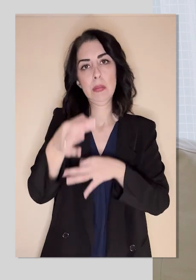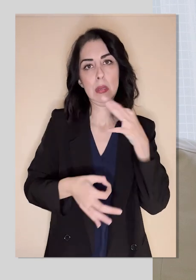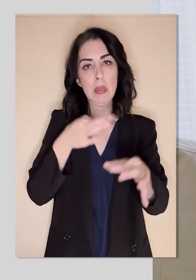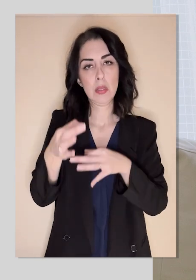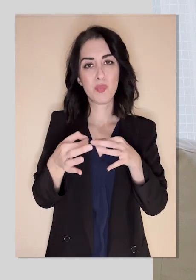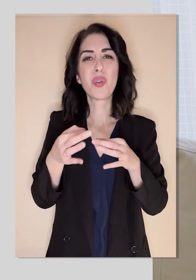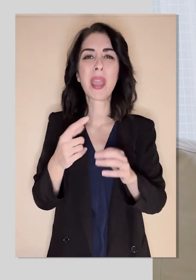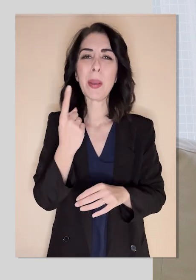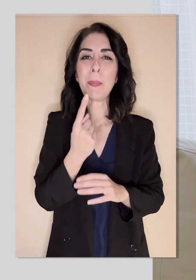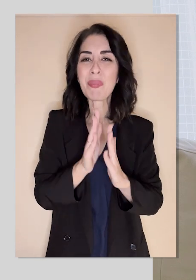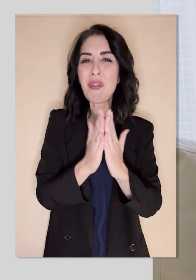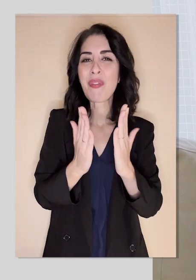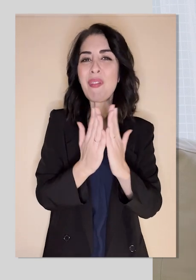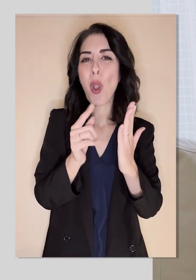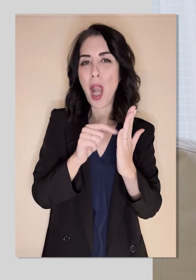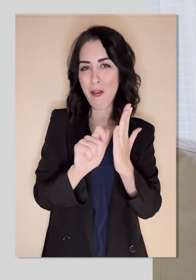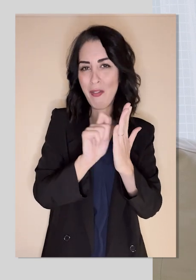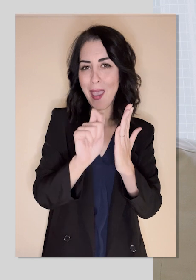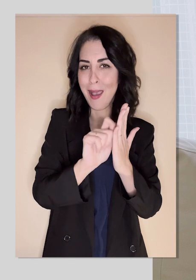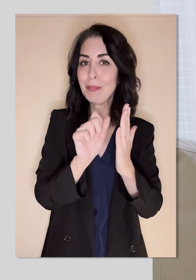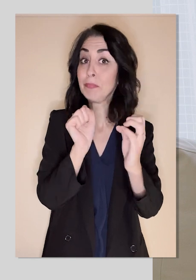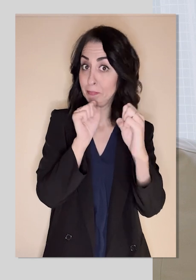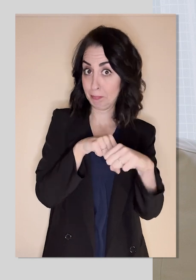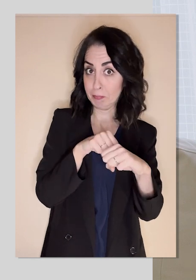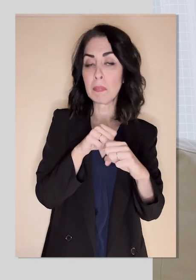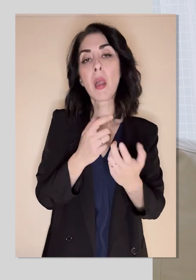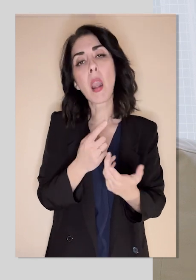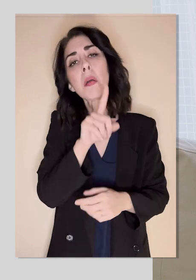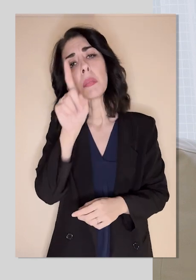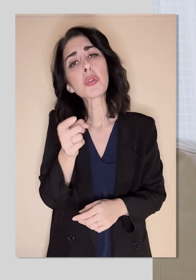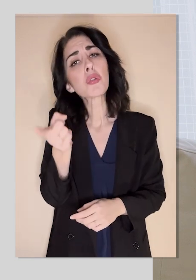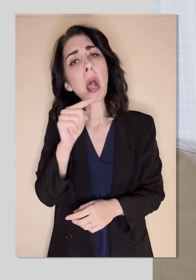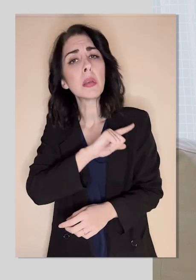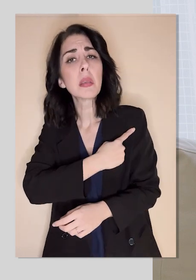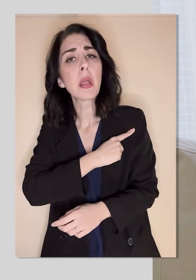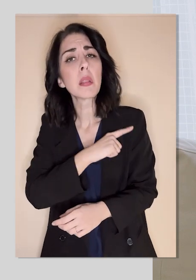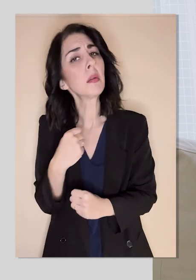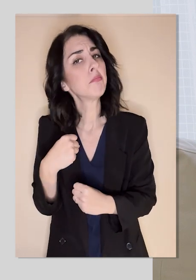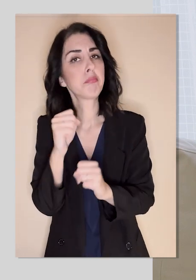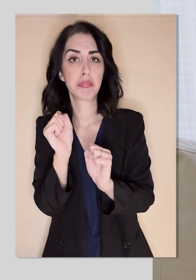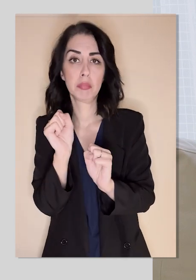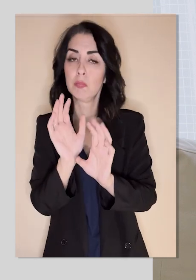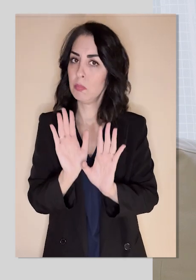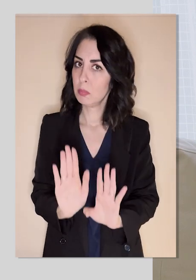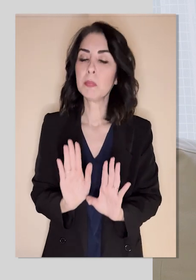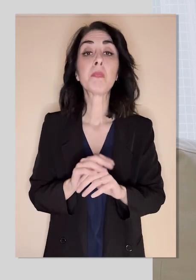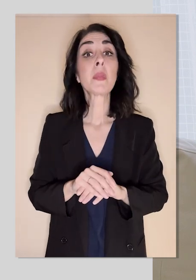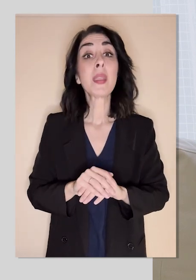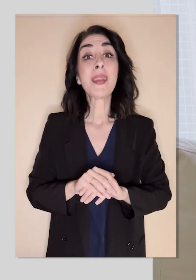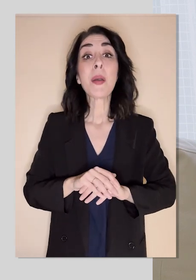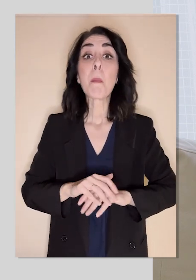But somebody might say, no, no, no, think it's different. So first of all, you have to have migraine.